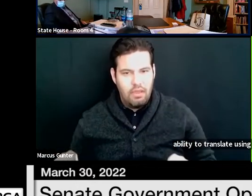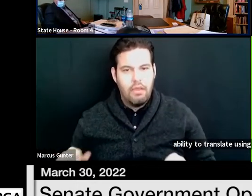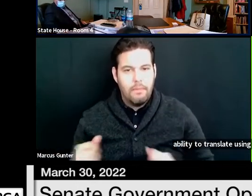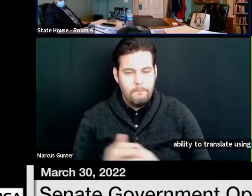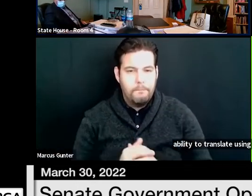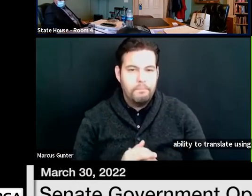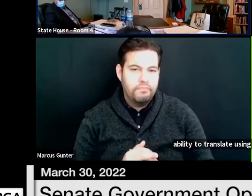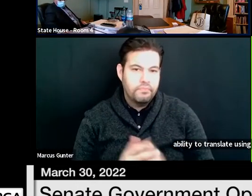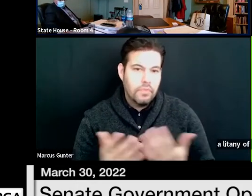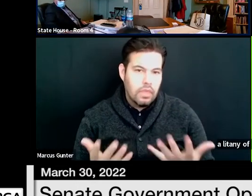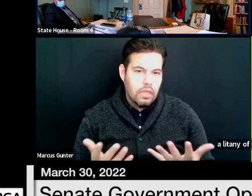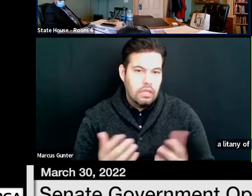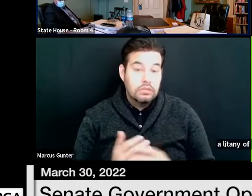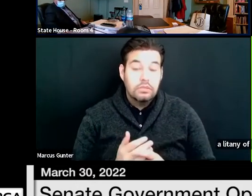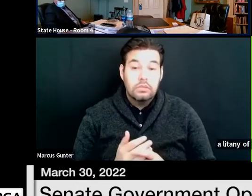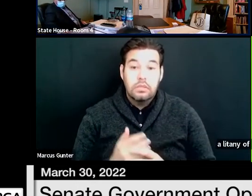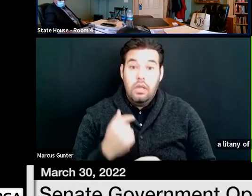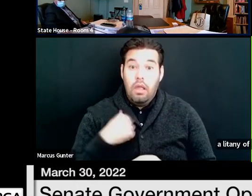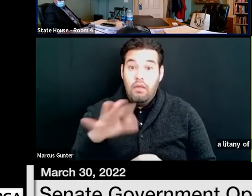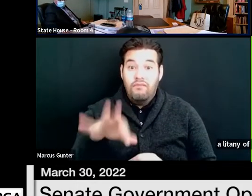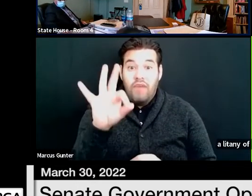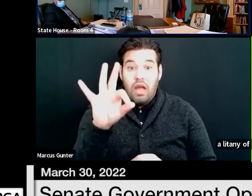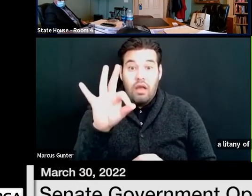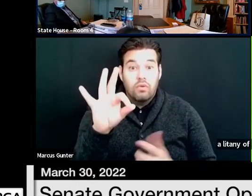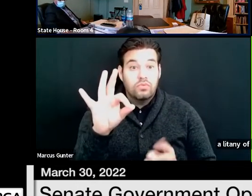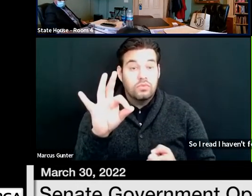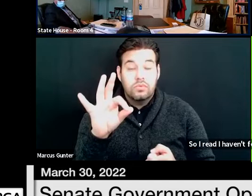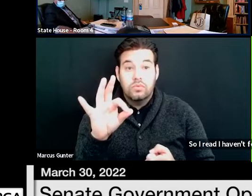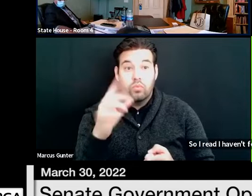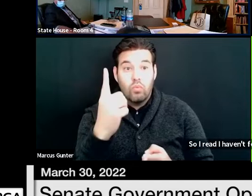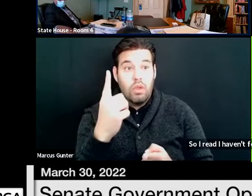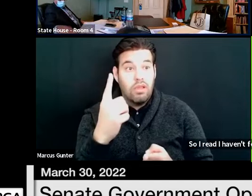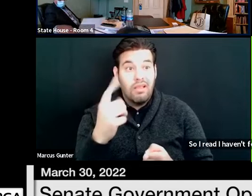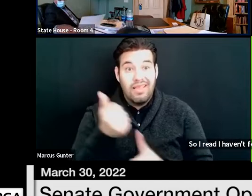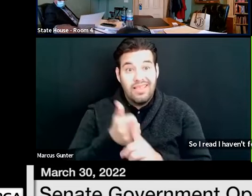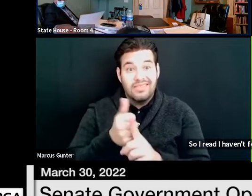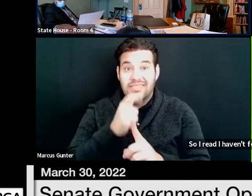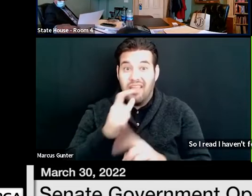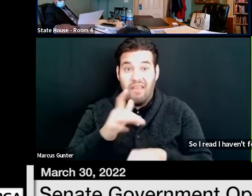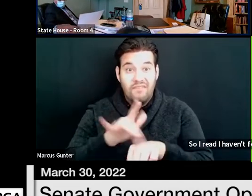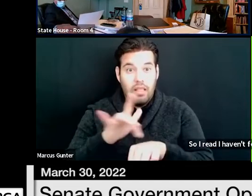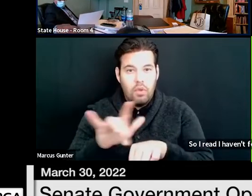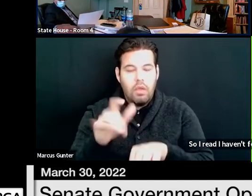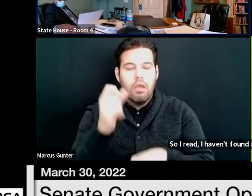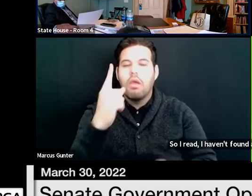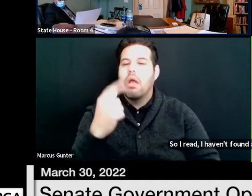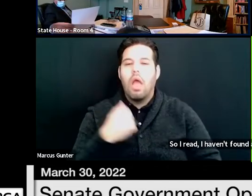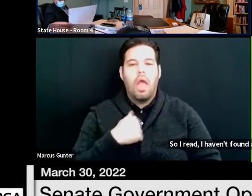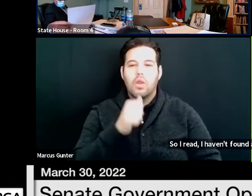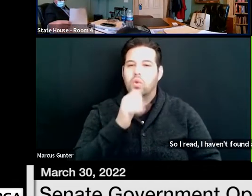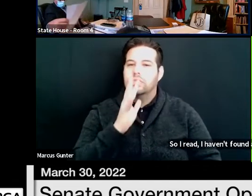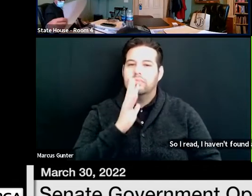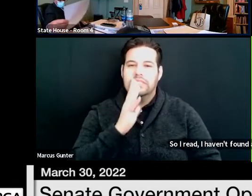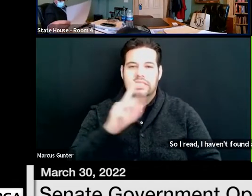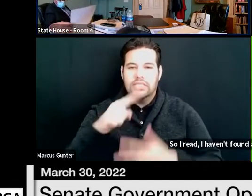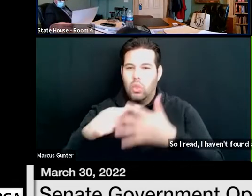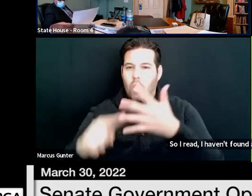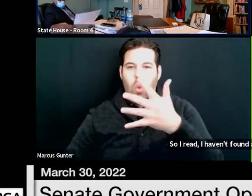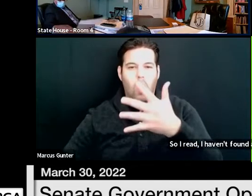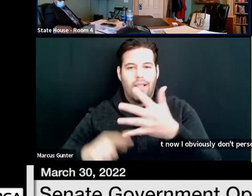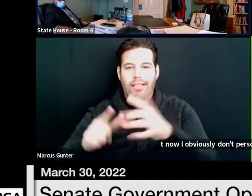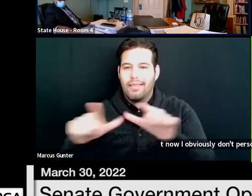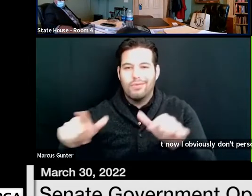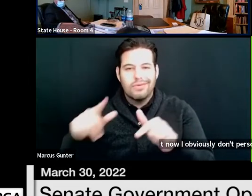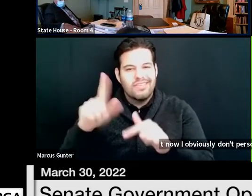I haven't found a language not available yet. Now, I obviously don't personally speak those languages, so I can't personally